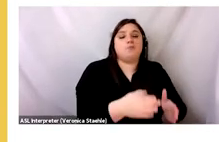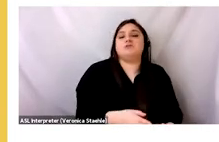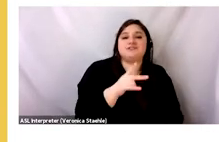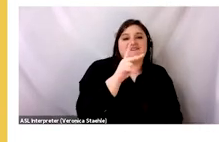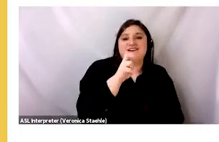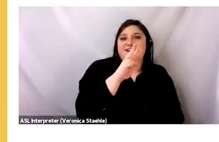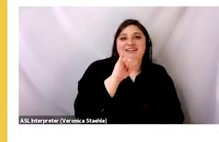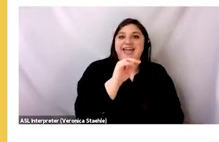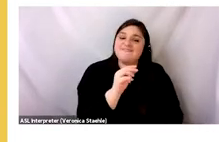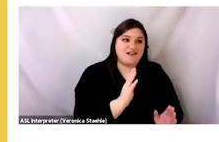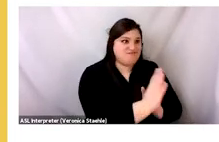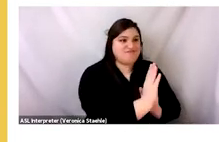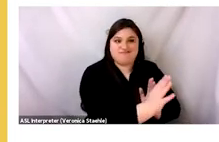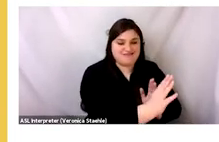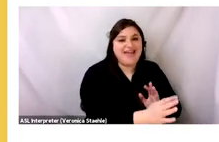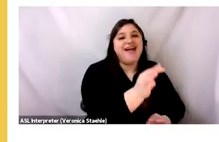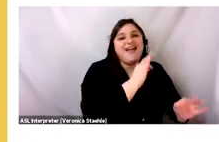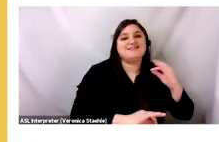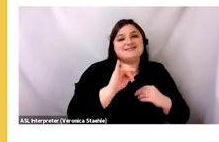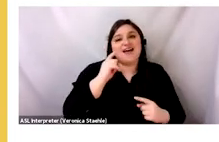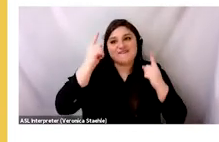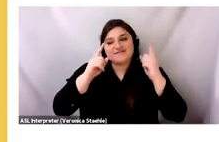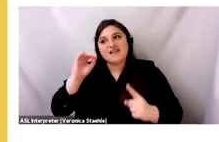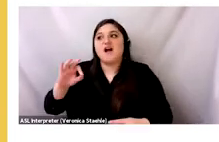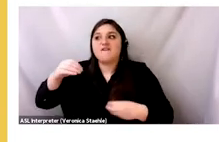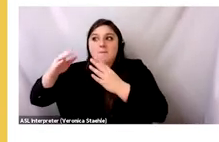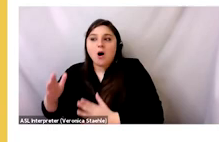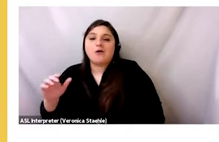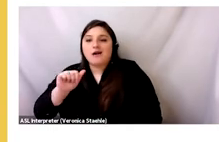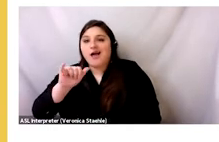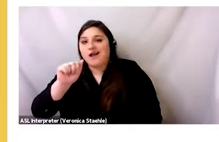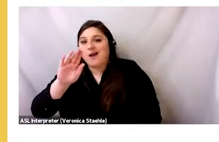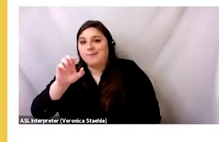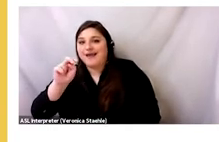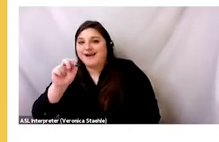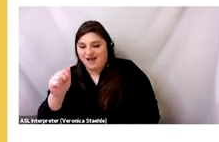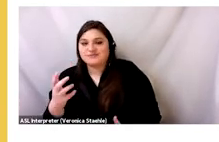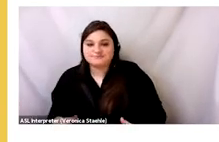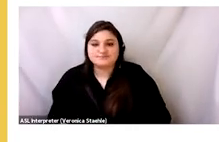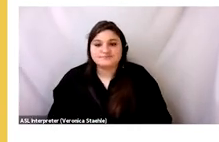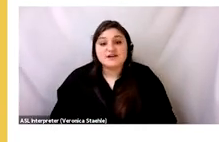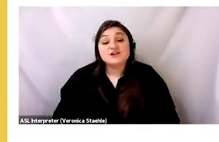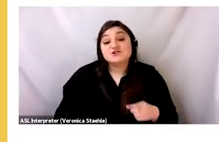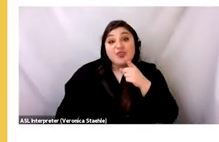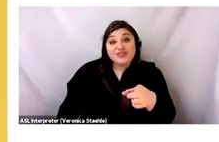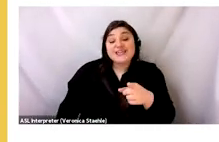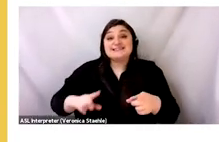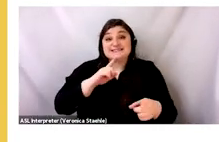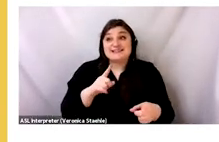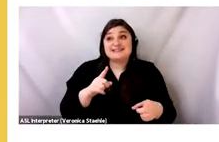with Kevin, the Gene's Bale, than it is to transform the circumstances that trap retailers like Abena and Debt Slavery.